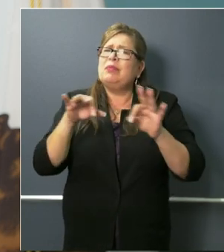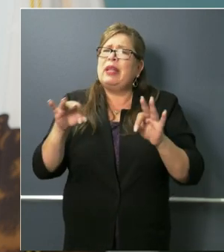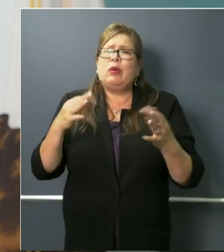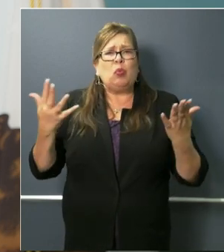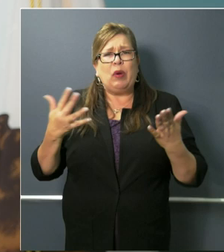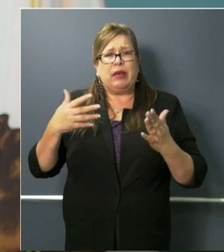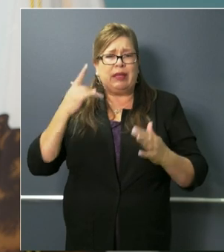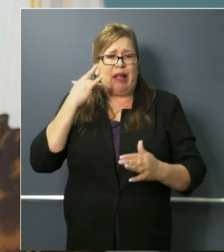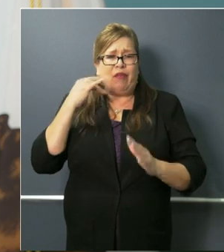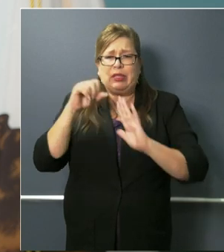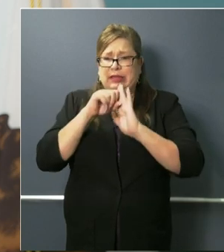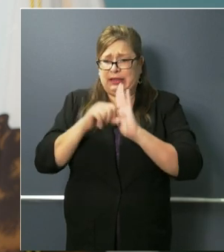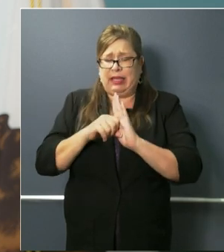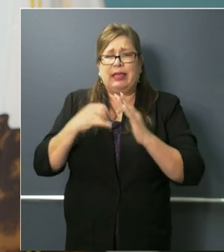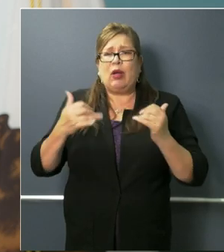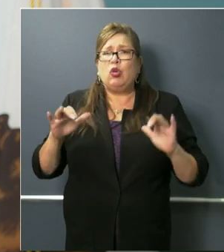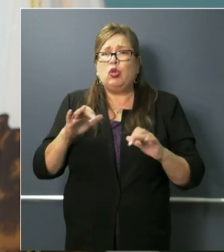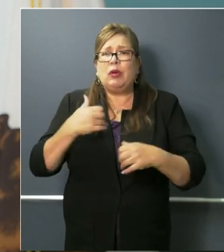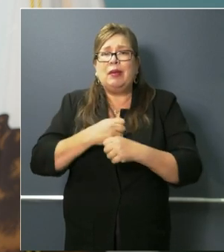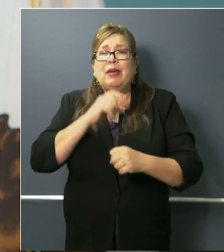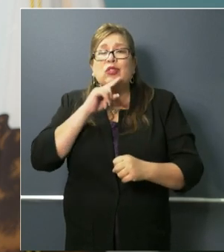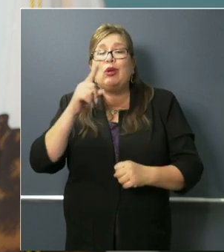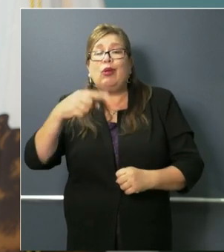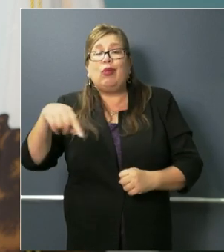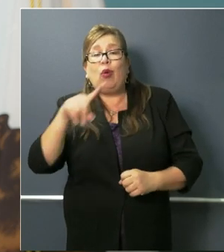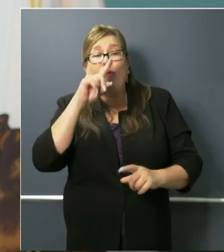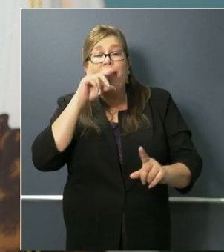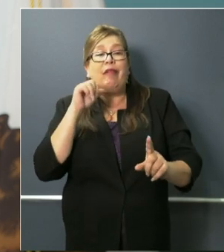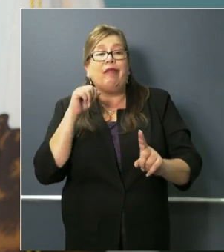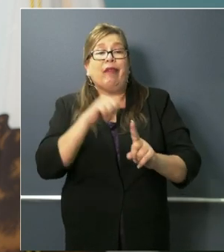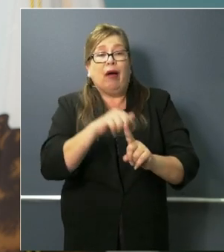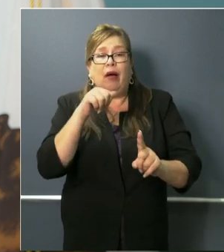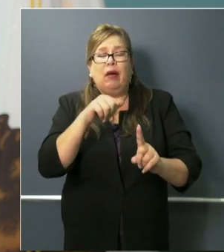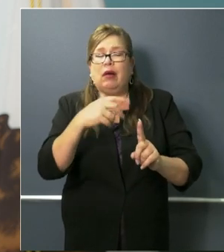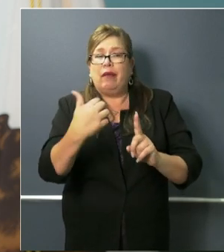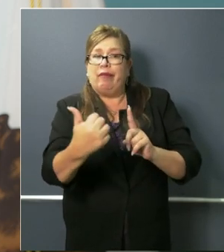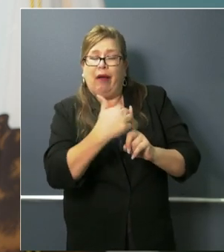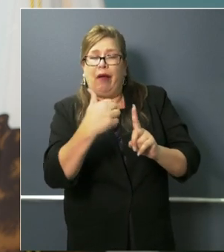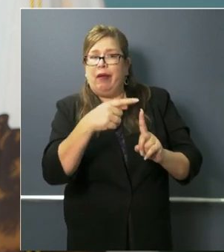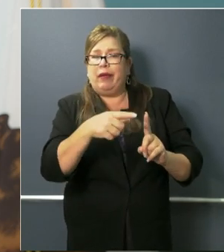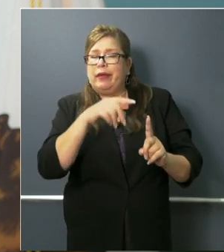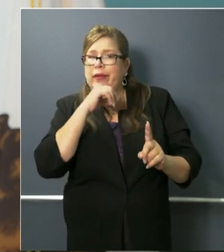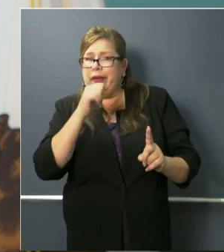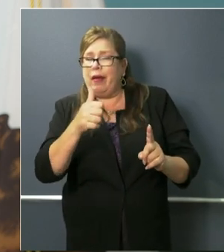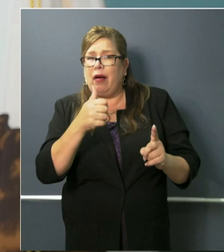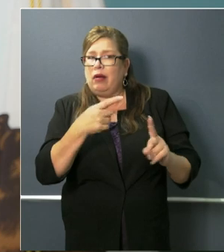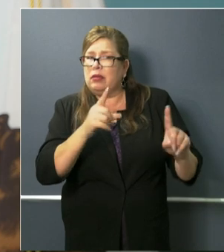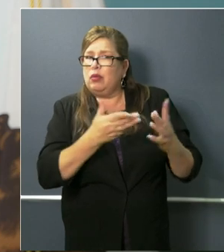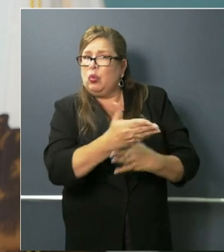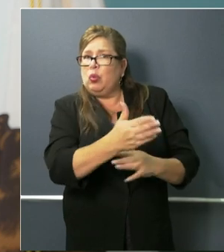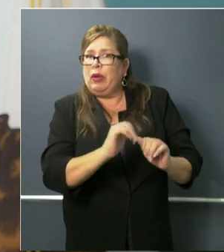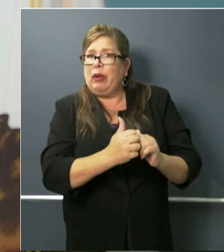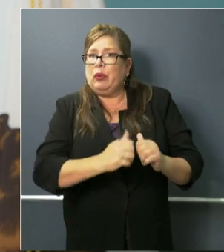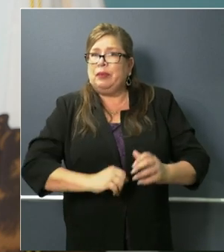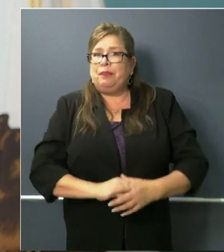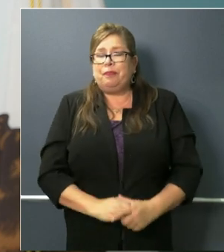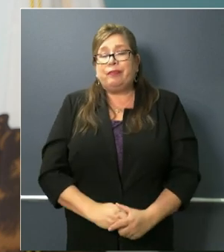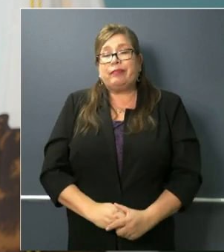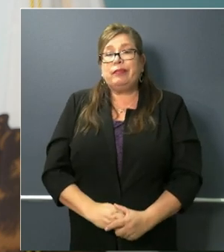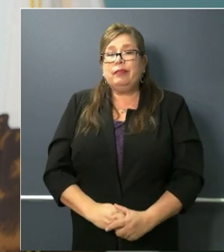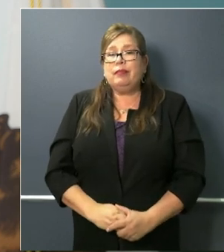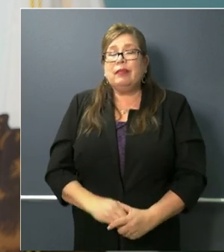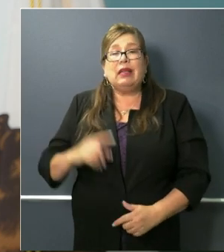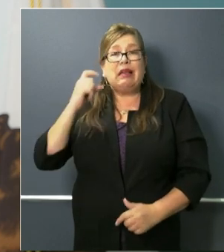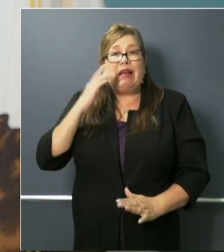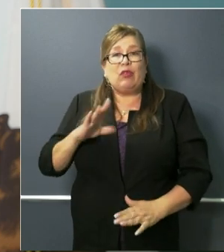that these um fraud fraudulent purchases are not going through? Well some of the friends of our friends aren't always